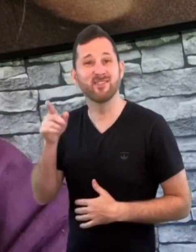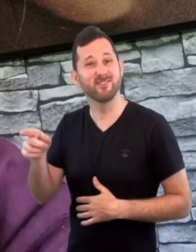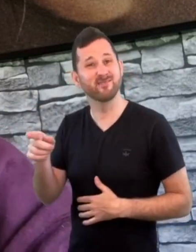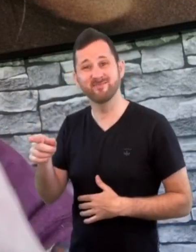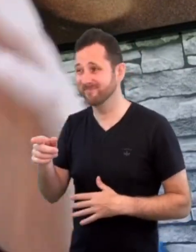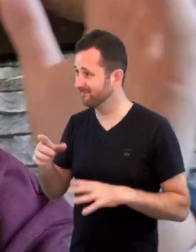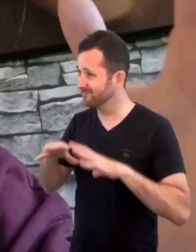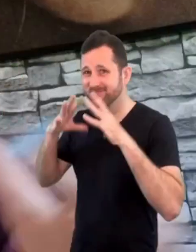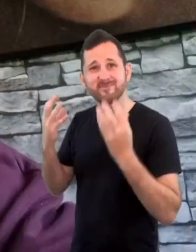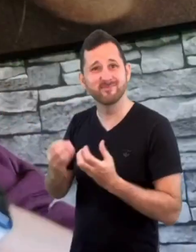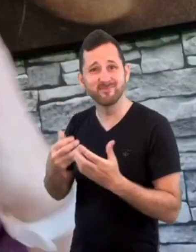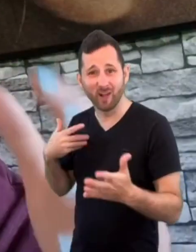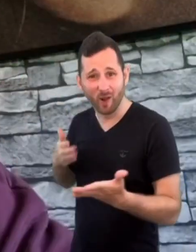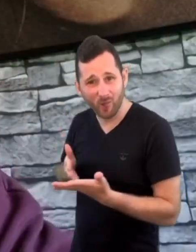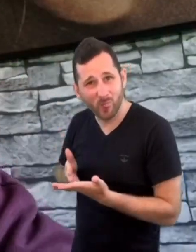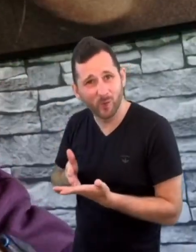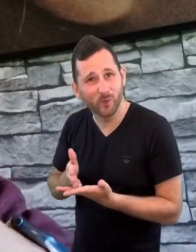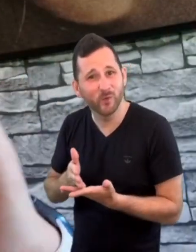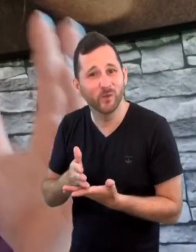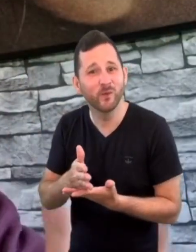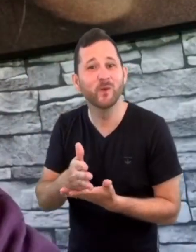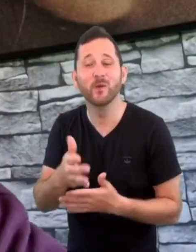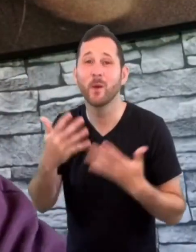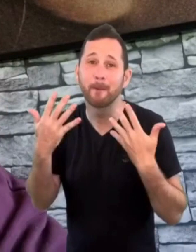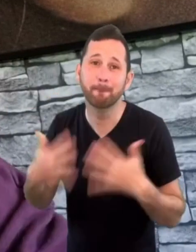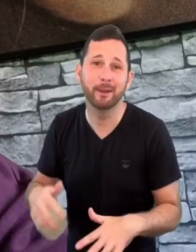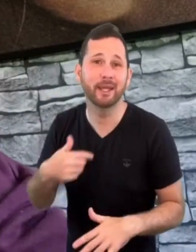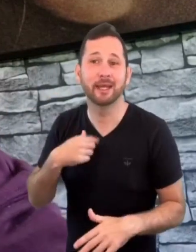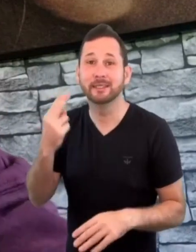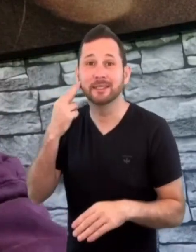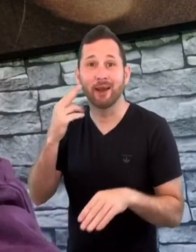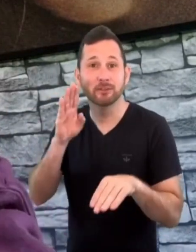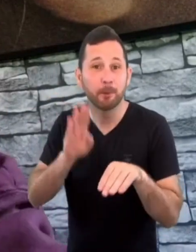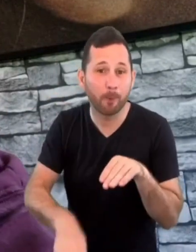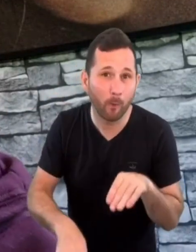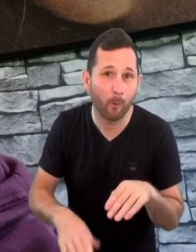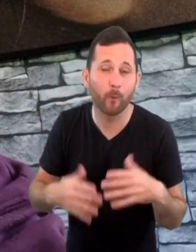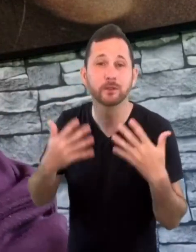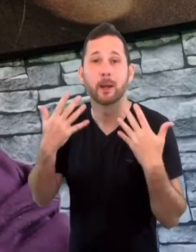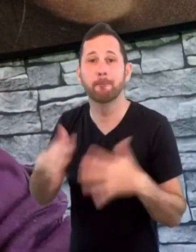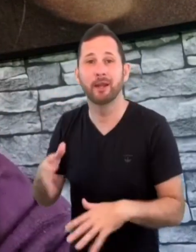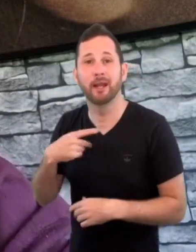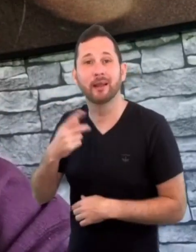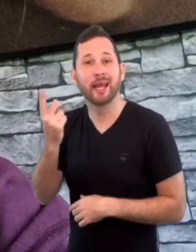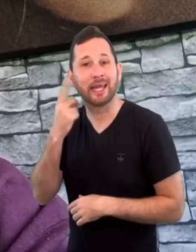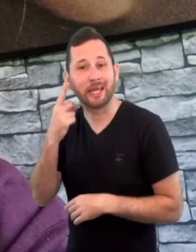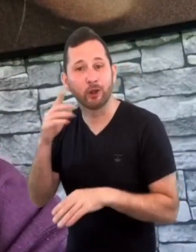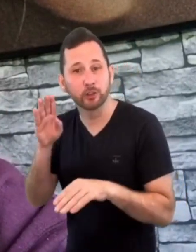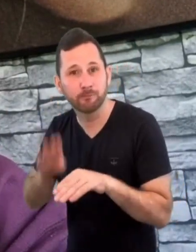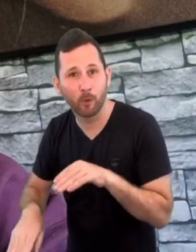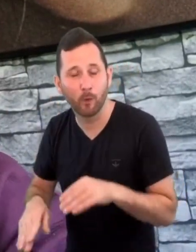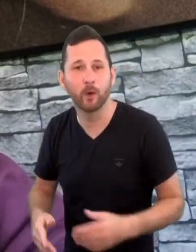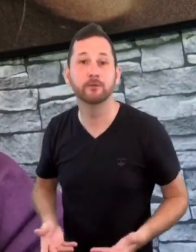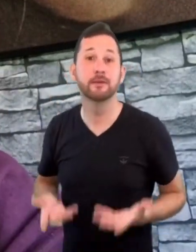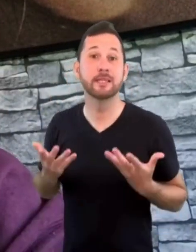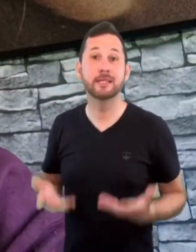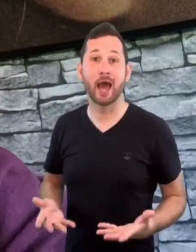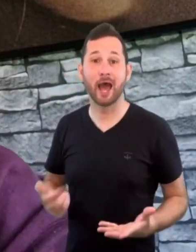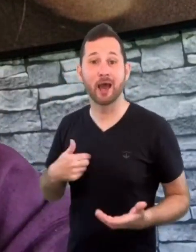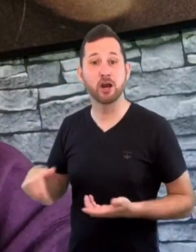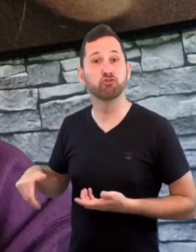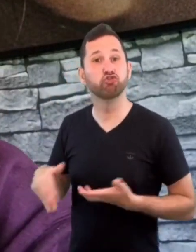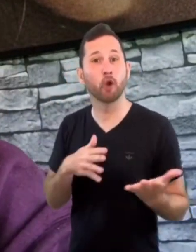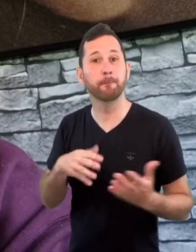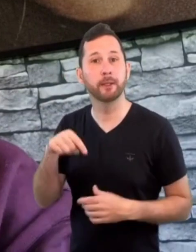So yeah, so that's a whole journey. I did deaf sport, I've done mainstream sport. So when I play rugby now,